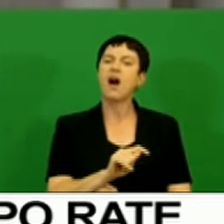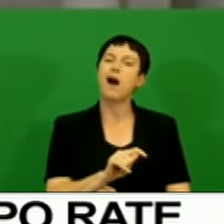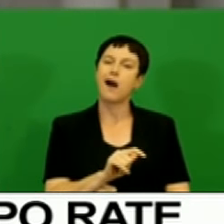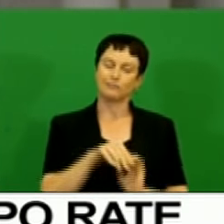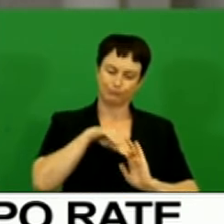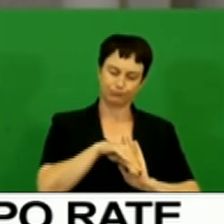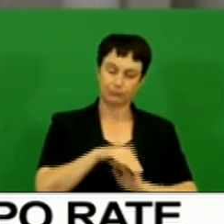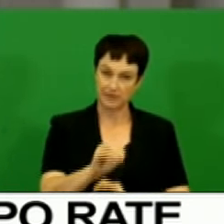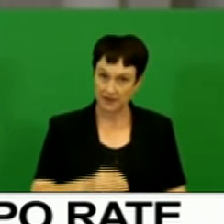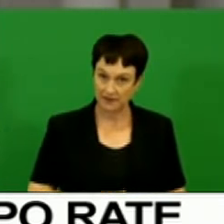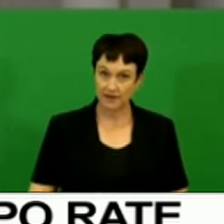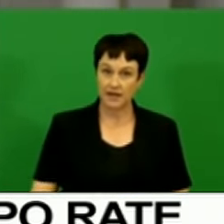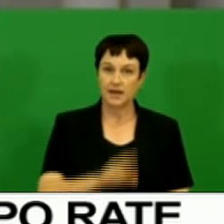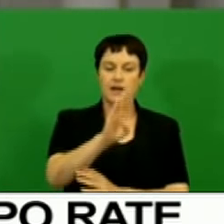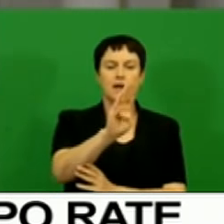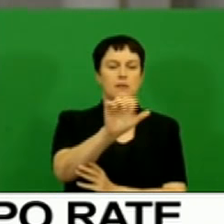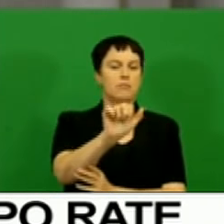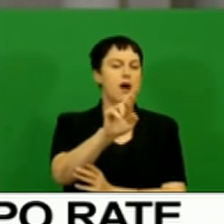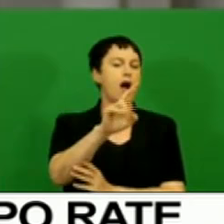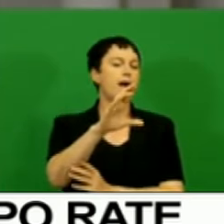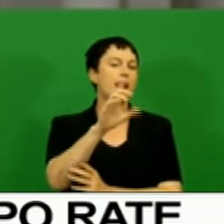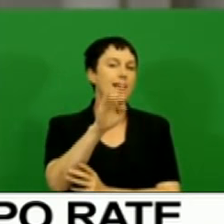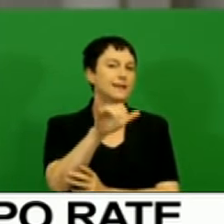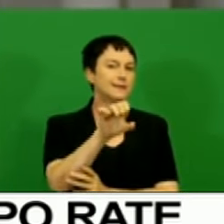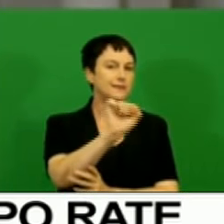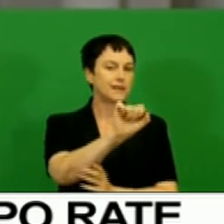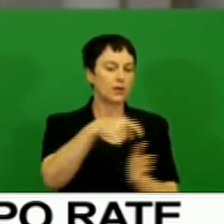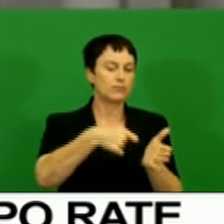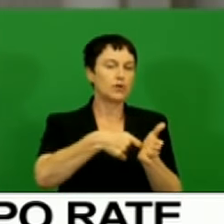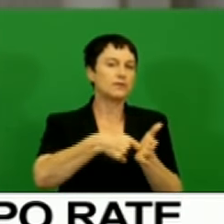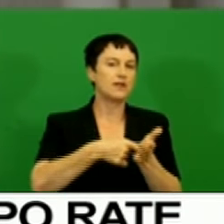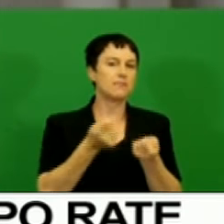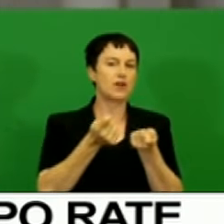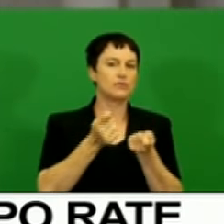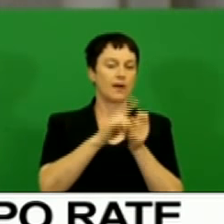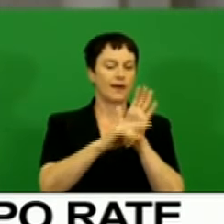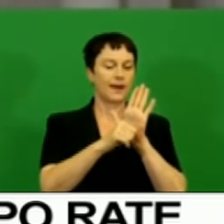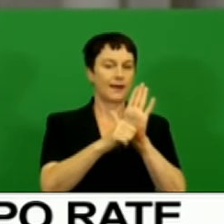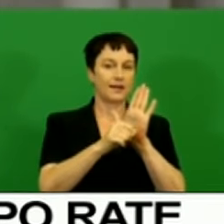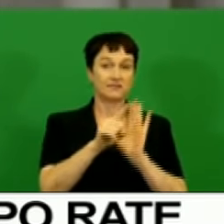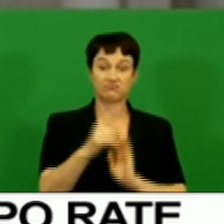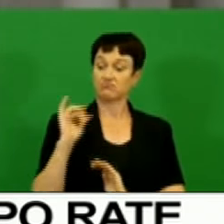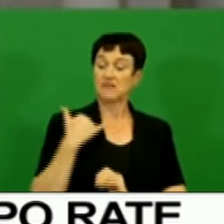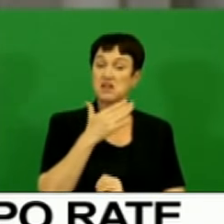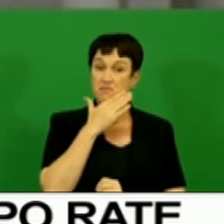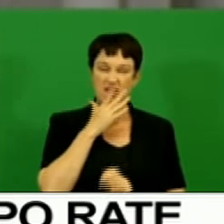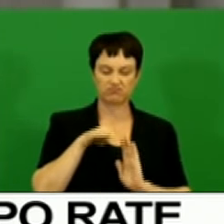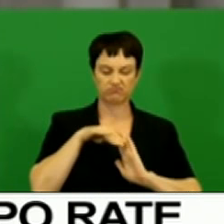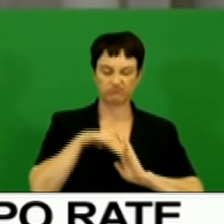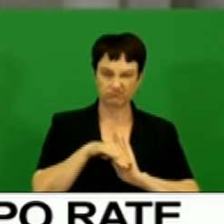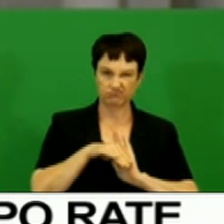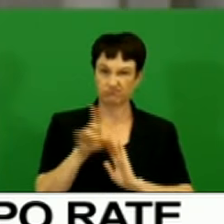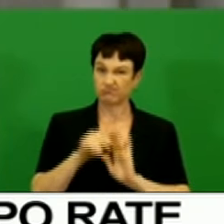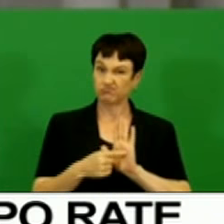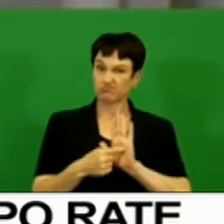The Bartley's Purchasing Managers Index, PMI, declined further in December and recorded its